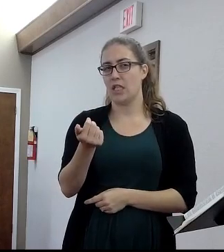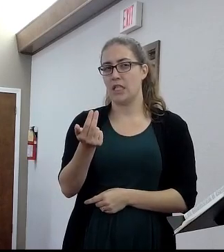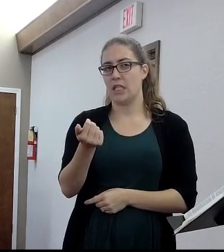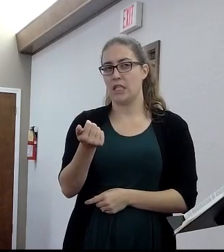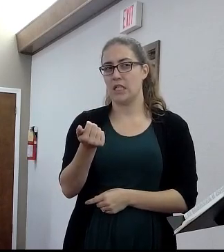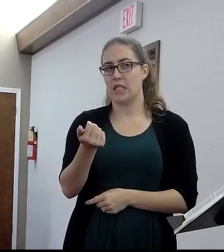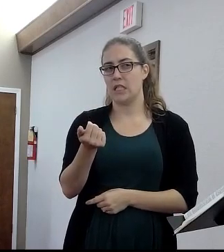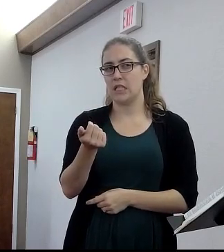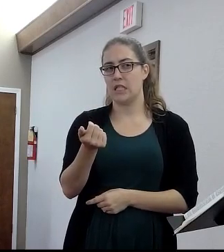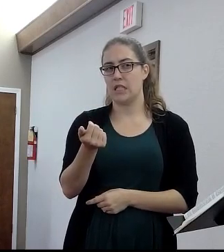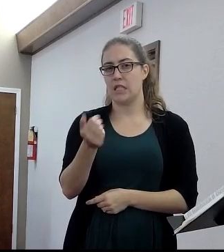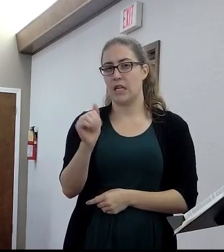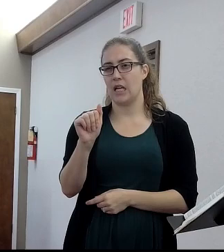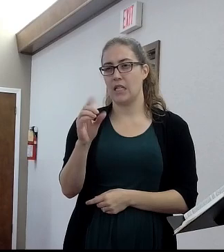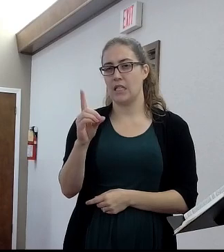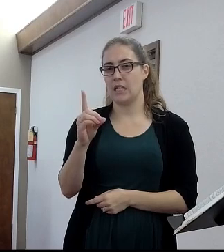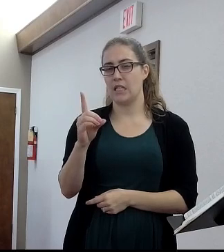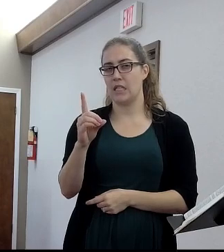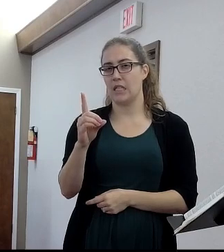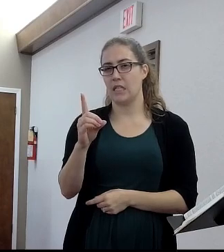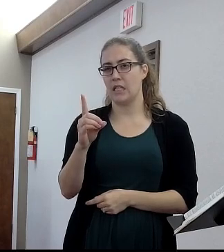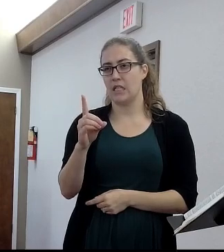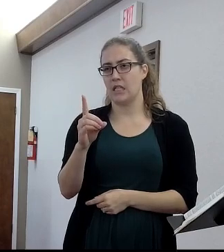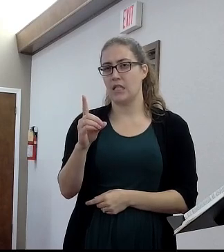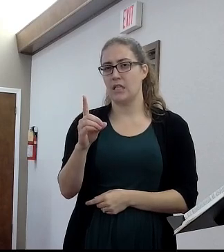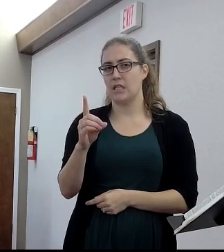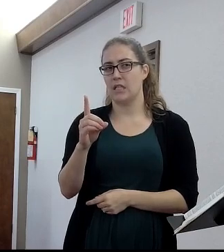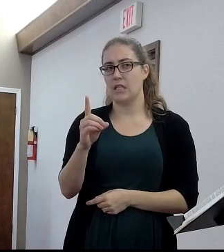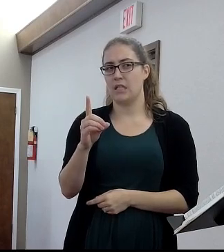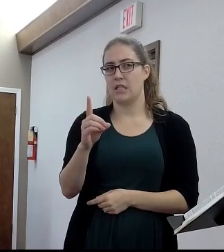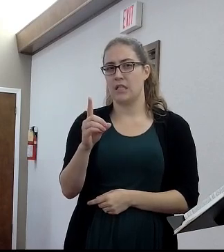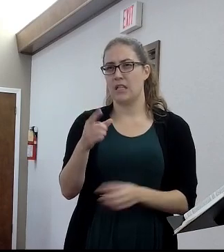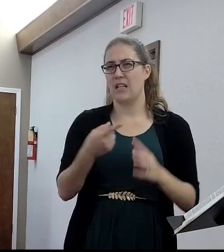Thirteen? No, no, no. The first one. Long, long time ago.